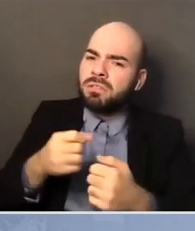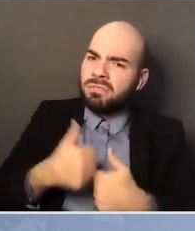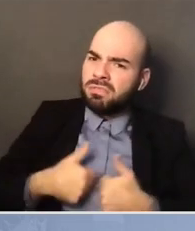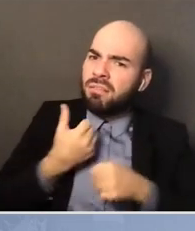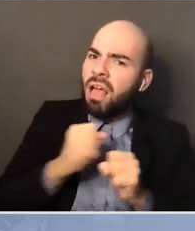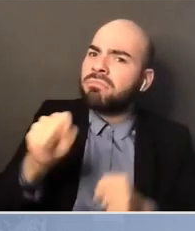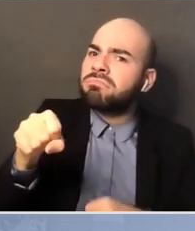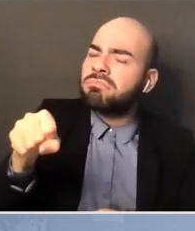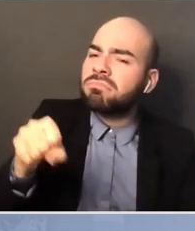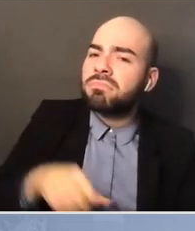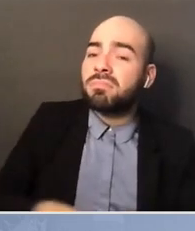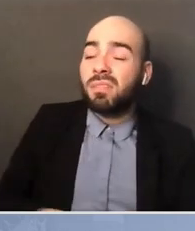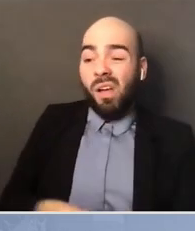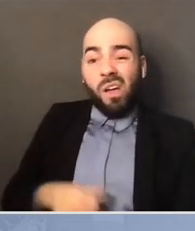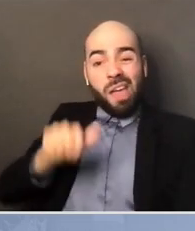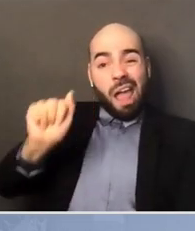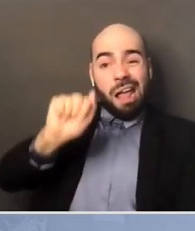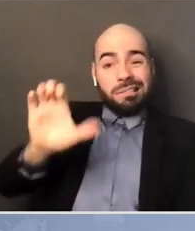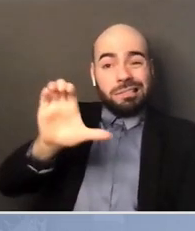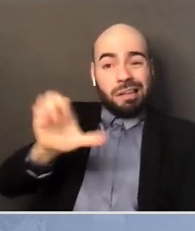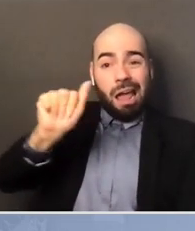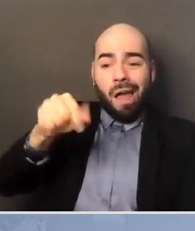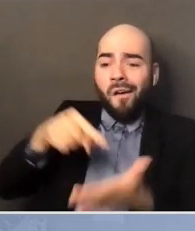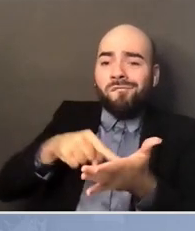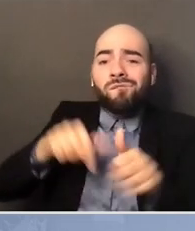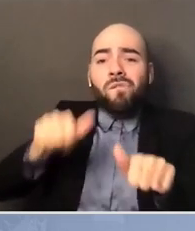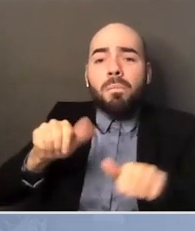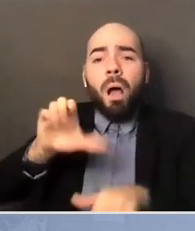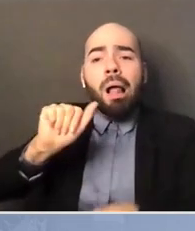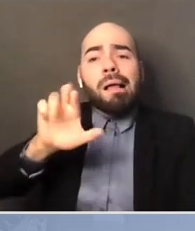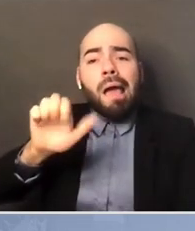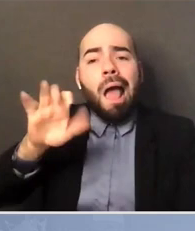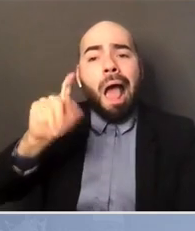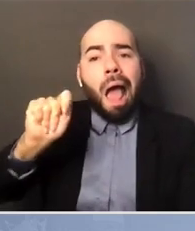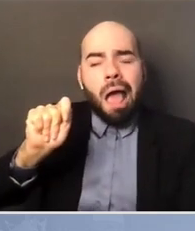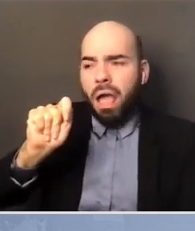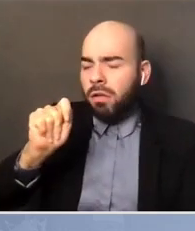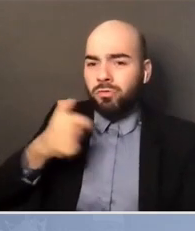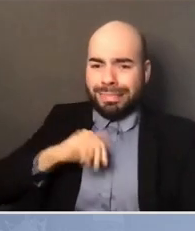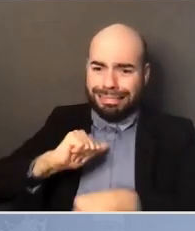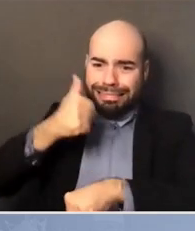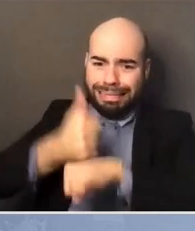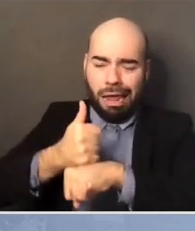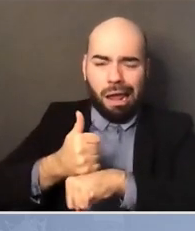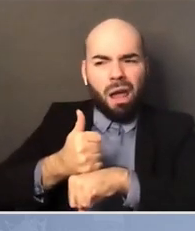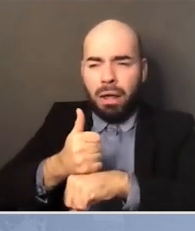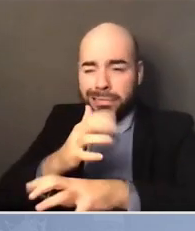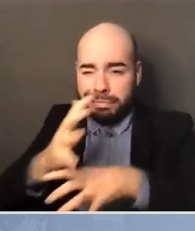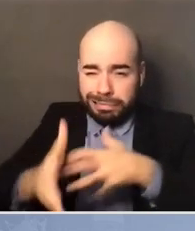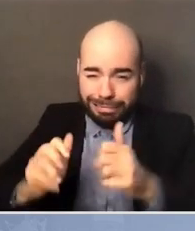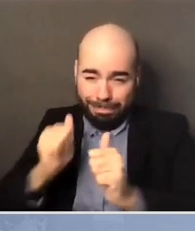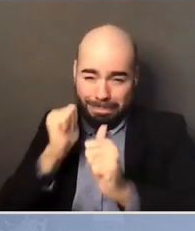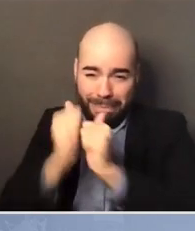people who didn't have health insurance and health insurance. And for those 20 million, some of them in Philadelphia,